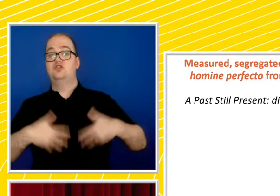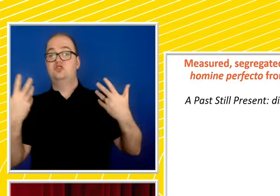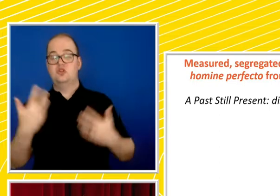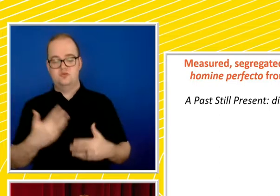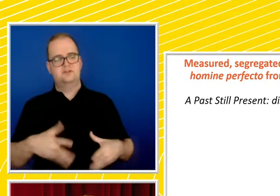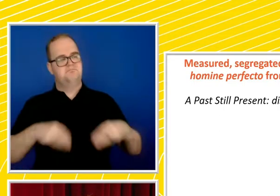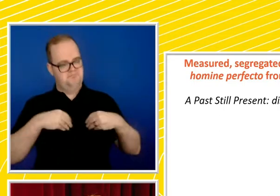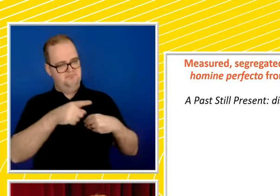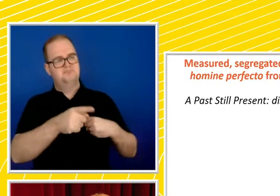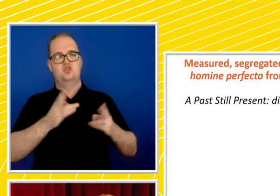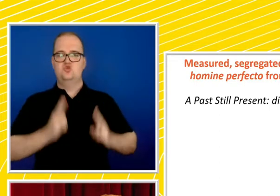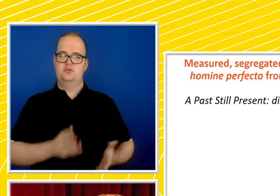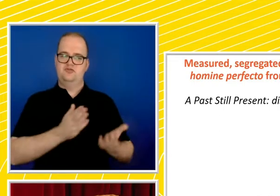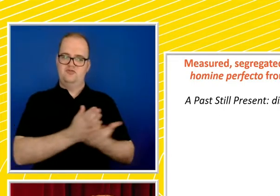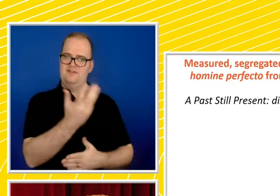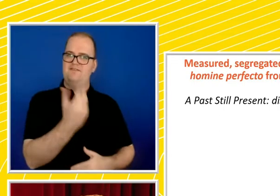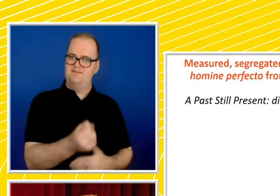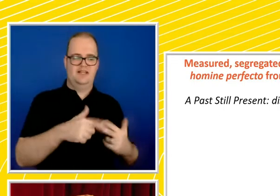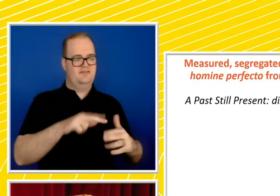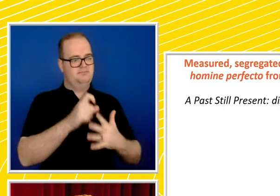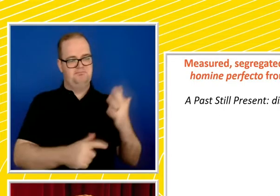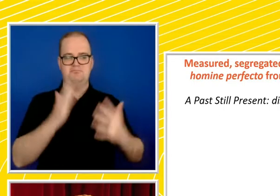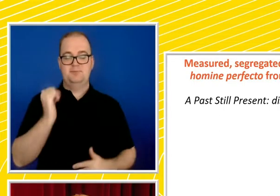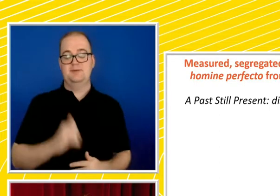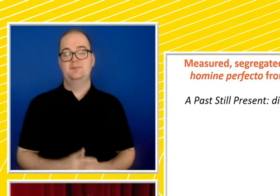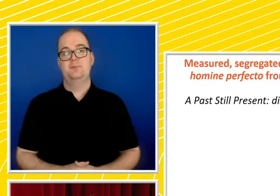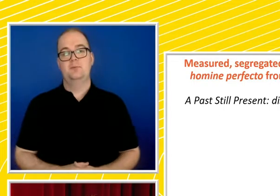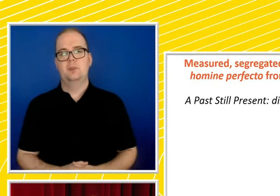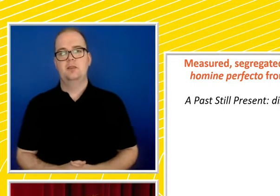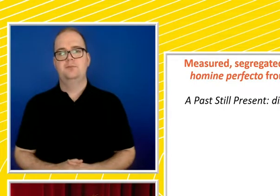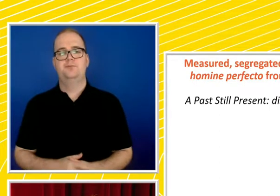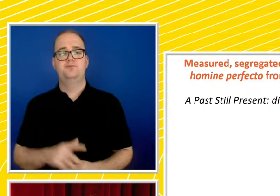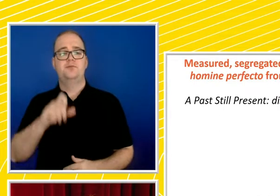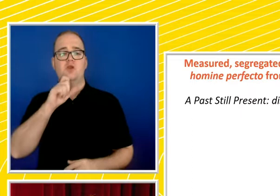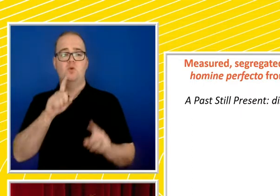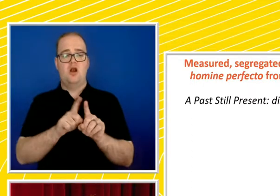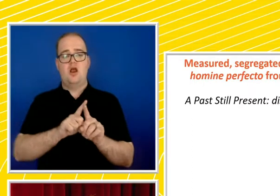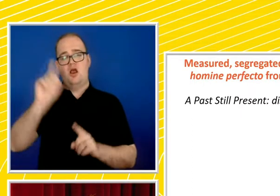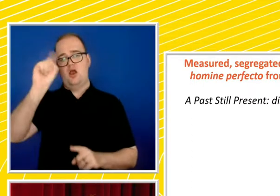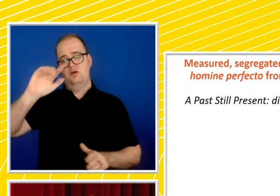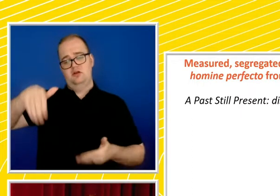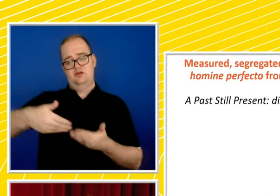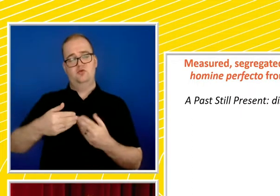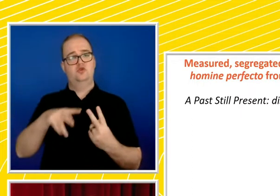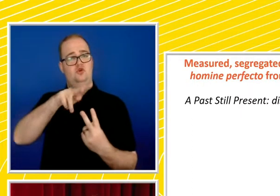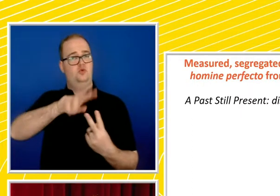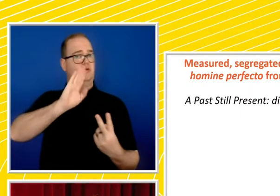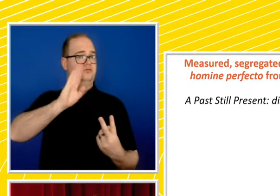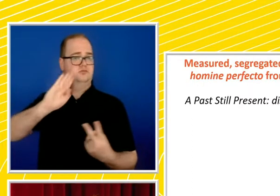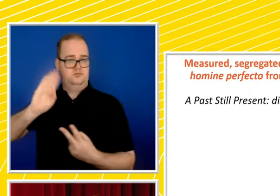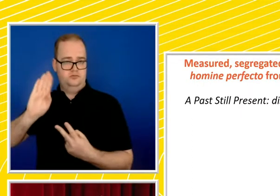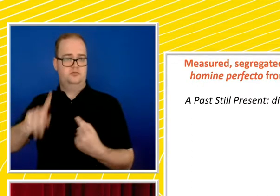So I'm going to, at last, introduce our two speakers for today. And first of all is Dr. Darren O'Brien,